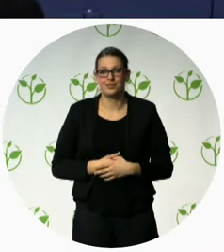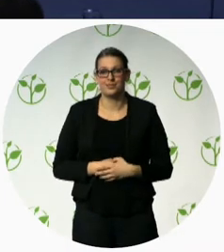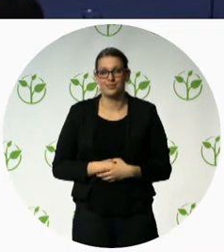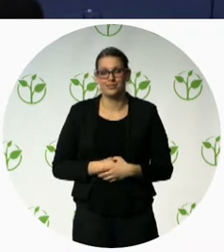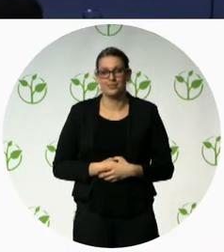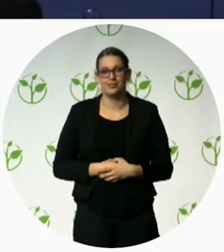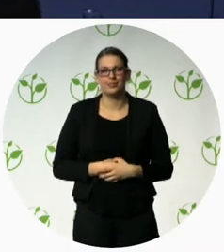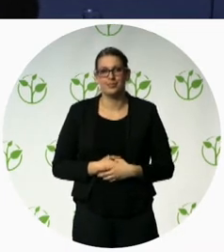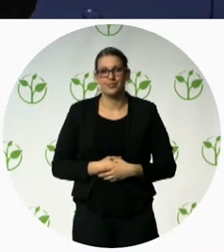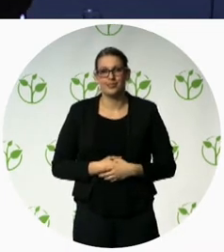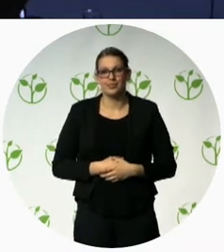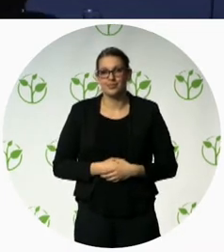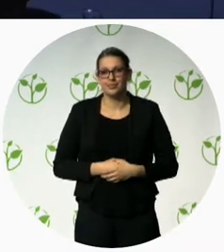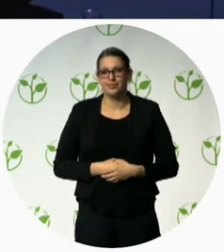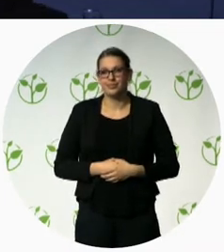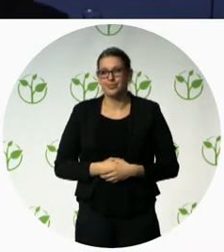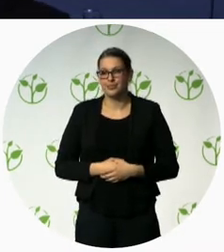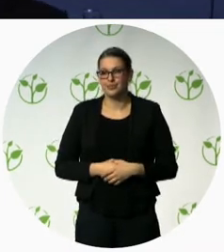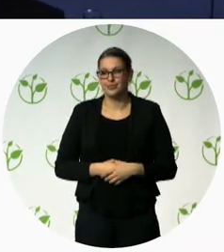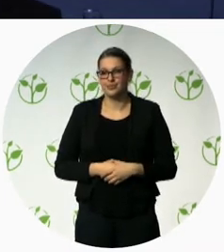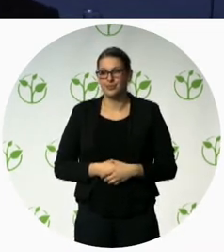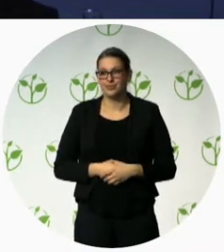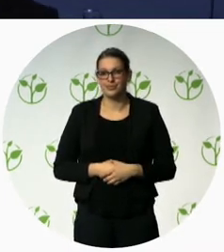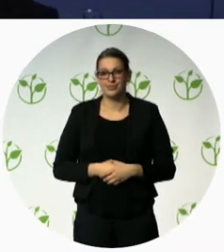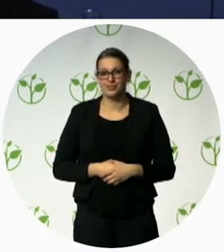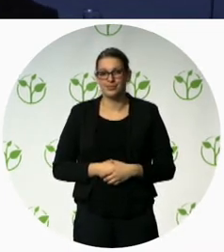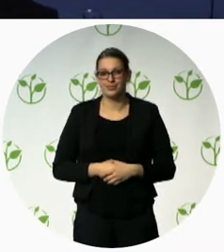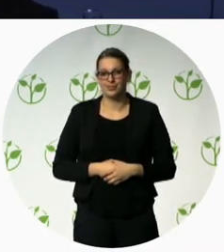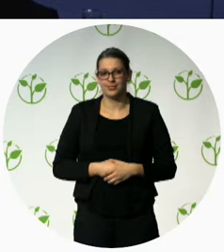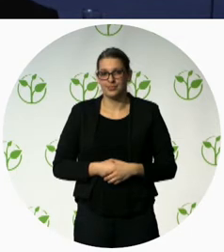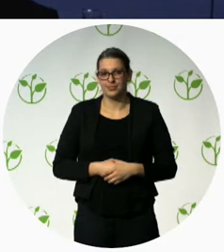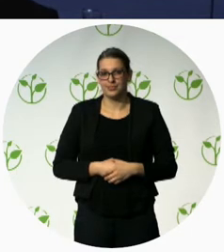okay I use my Interpreter my interpreter